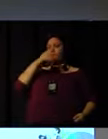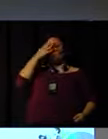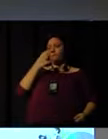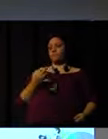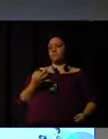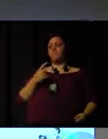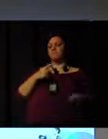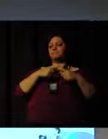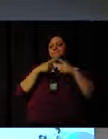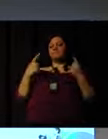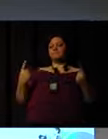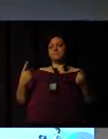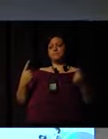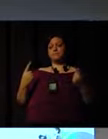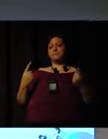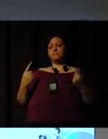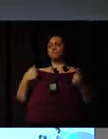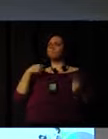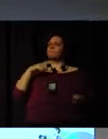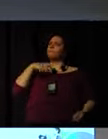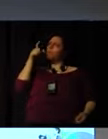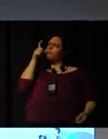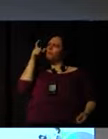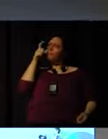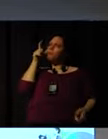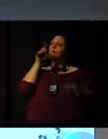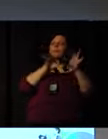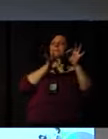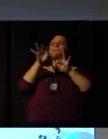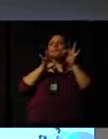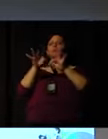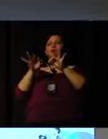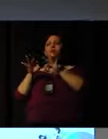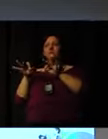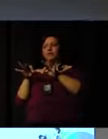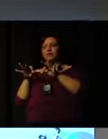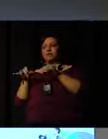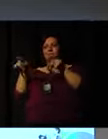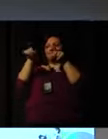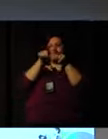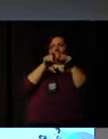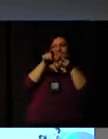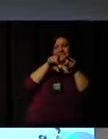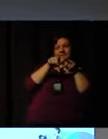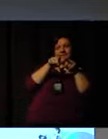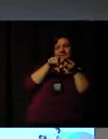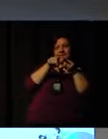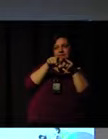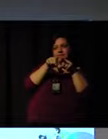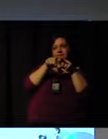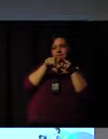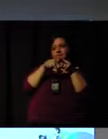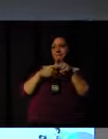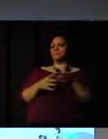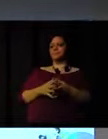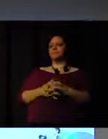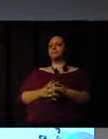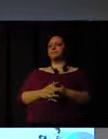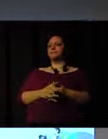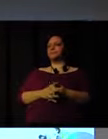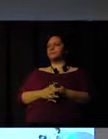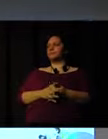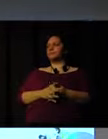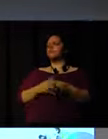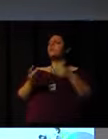they'll have a specific purpose. I can't understand this very well. But I see the parallel projects.